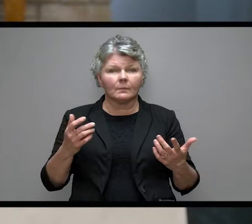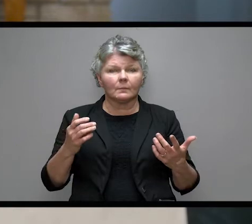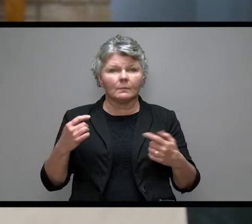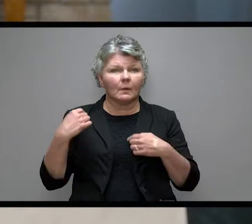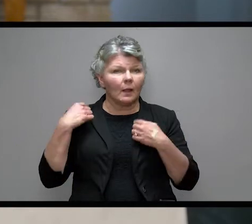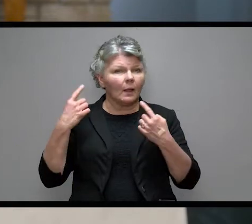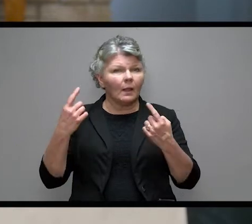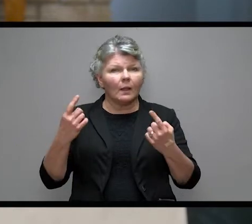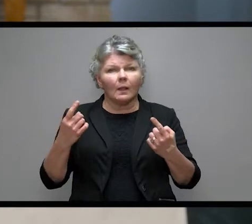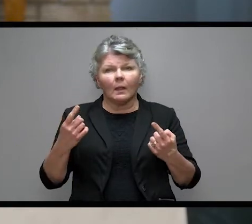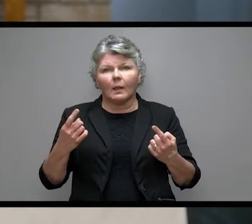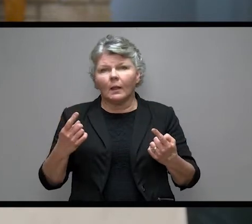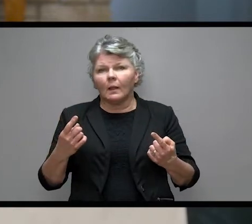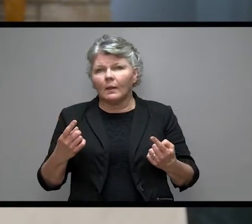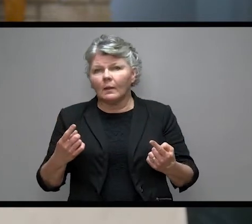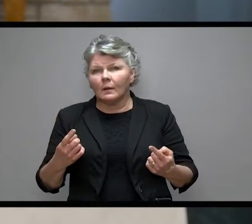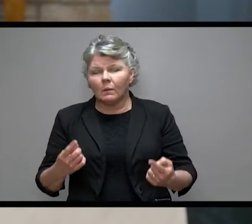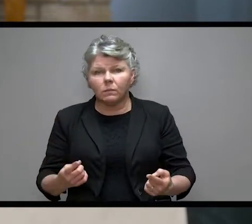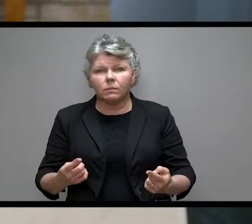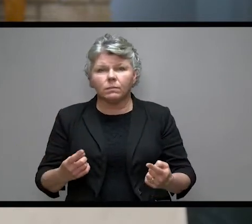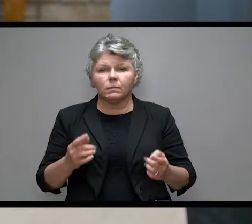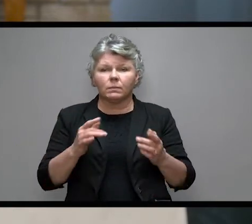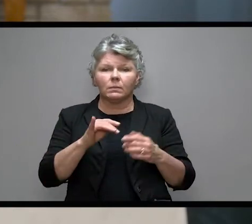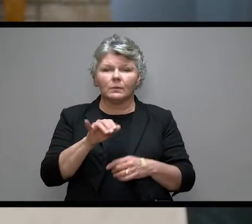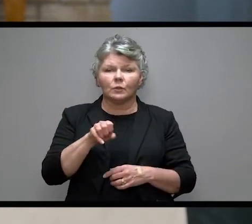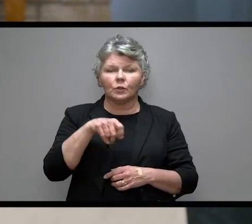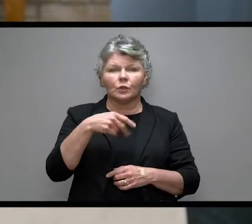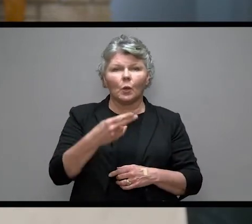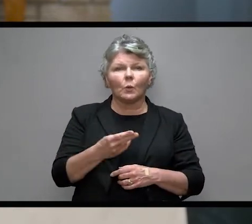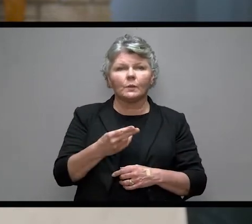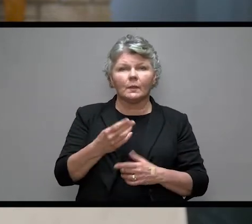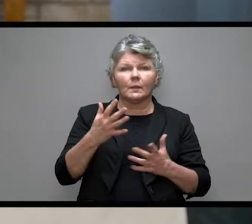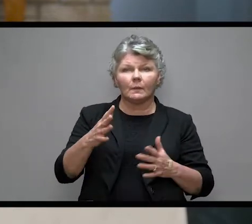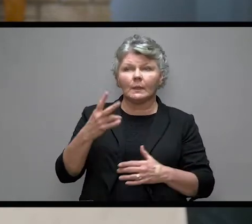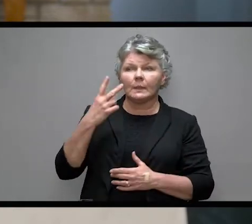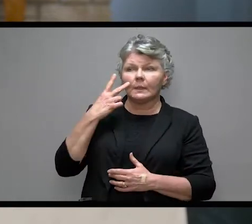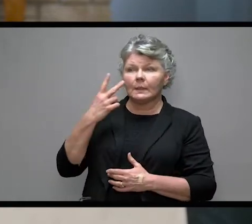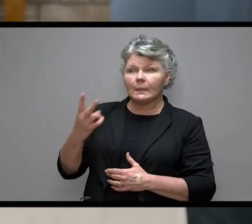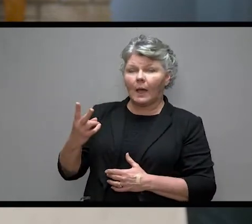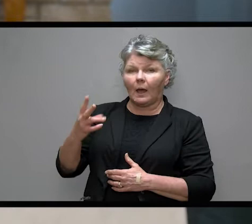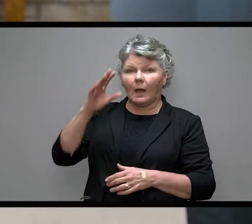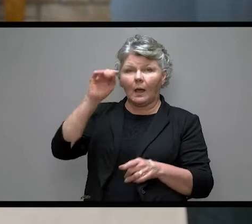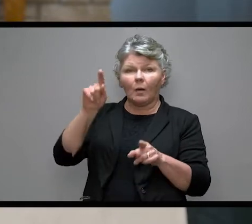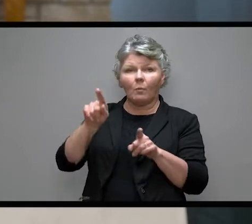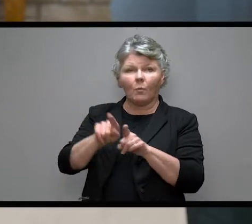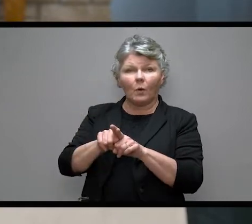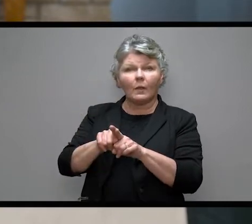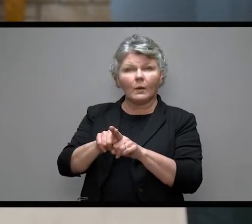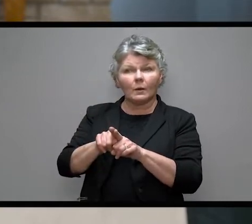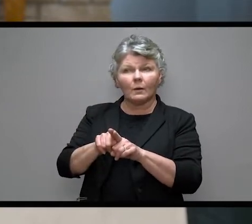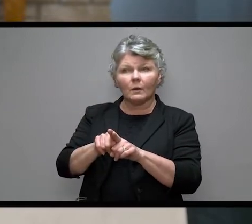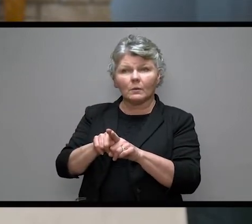How long had it been since Joseph had last seen these brothers of his?